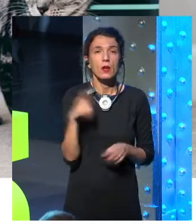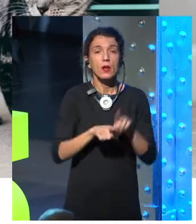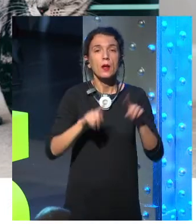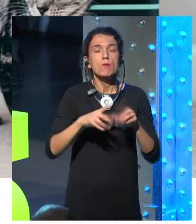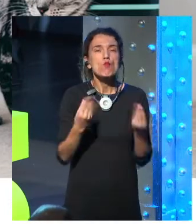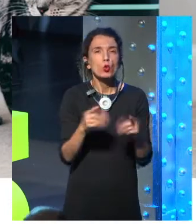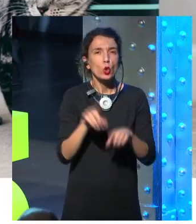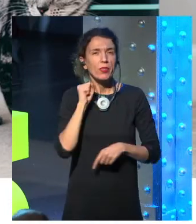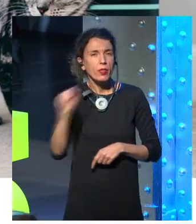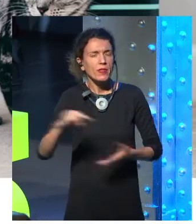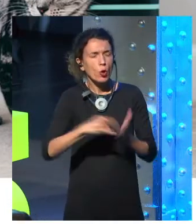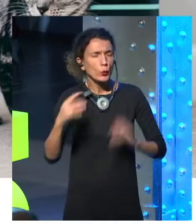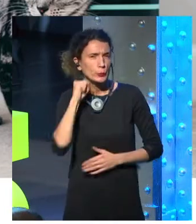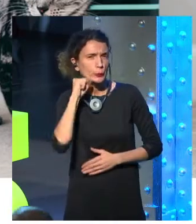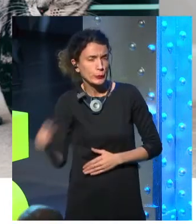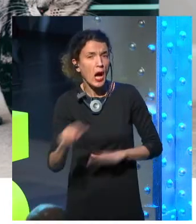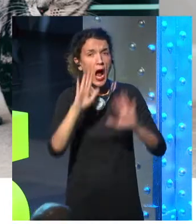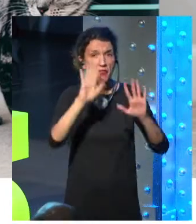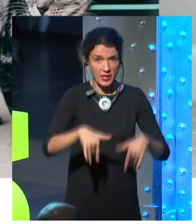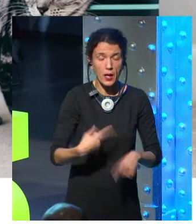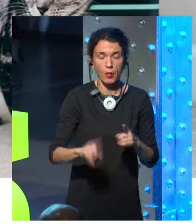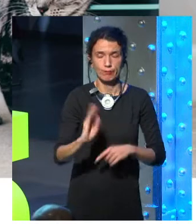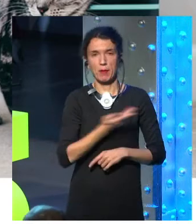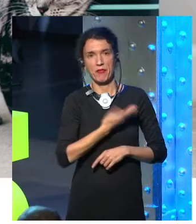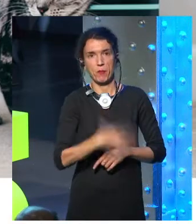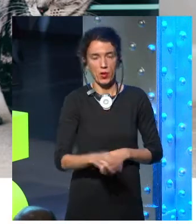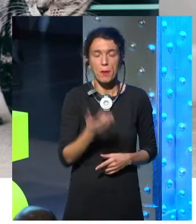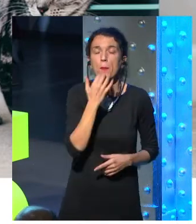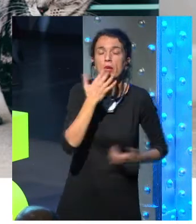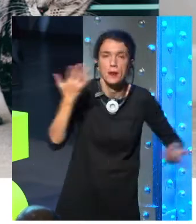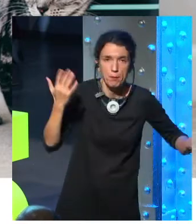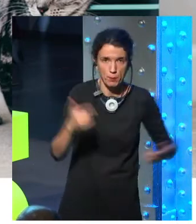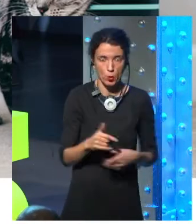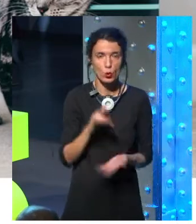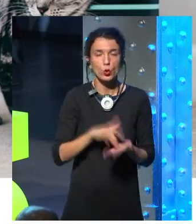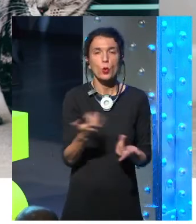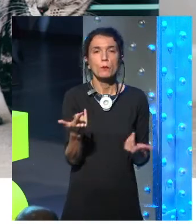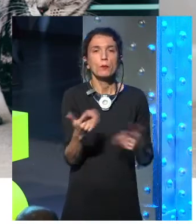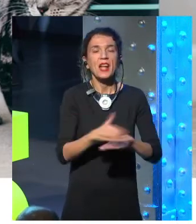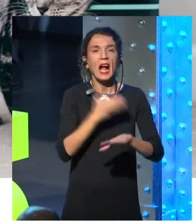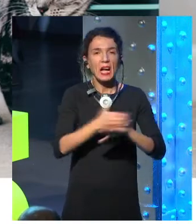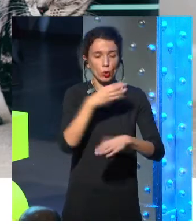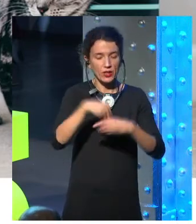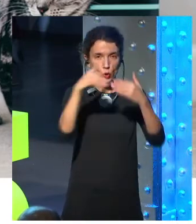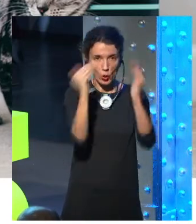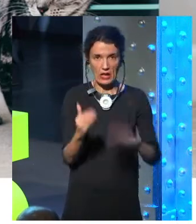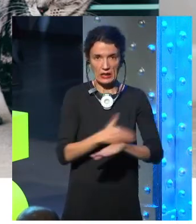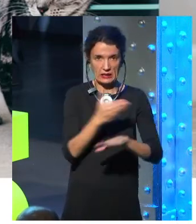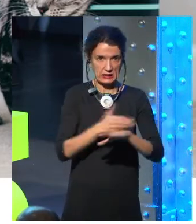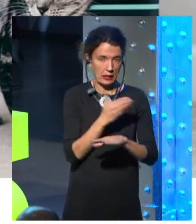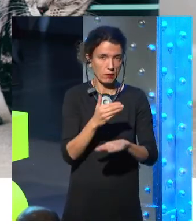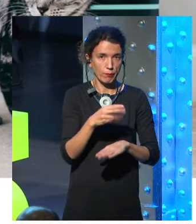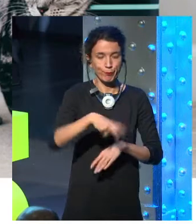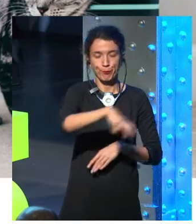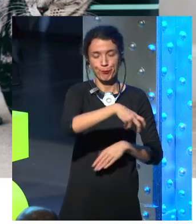that said, you can leave your pet at home. We will automatically feed and water your animal. And you can Skype the animal and see